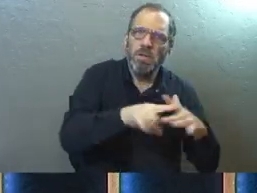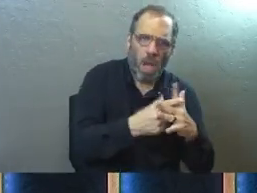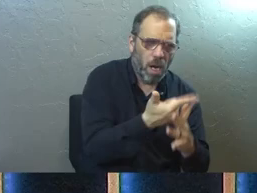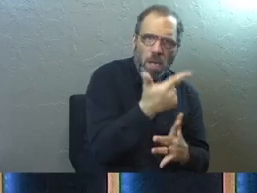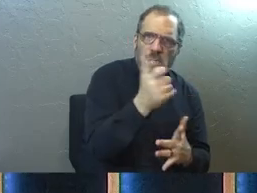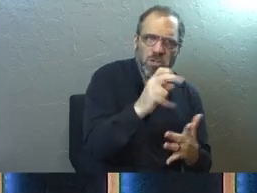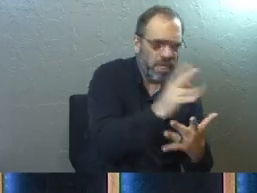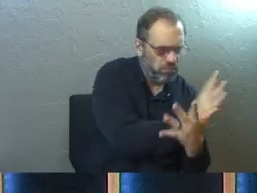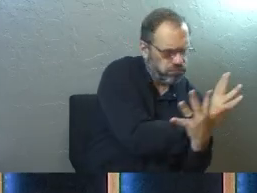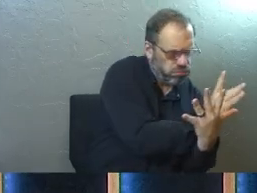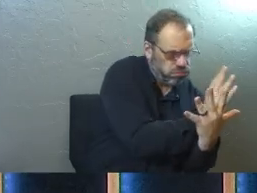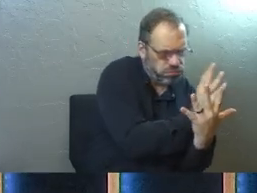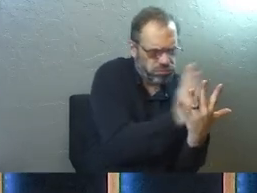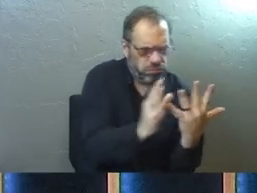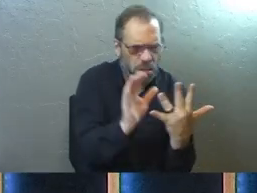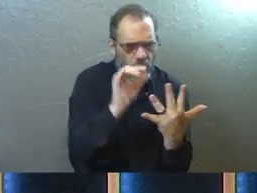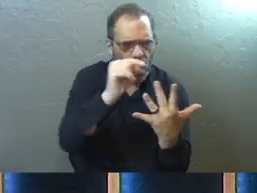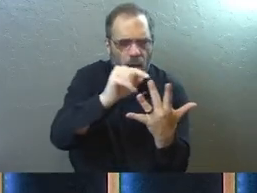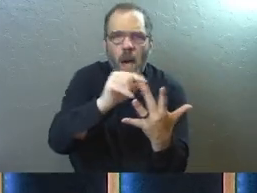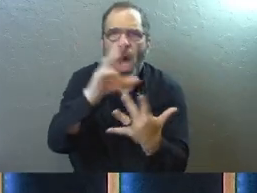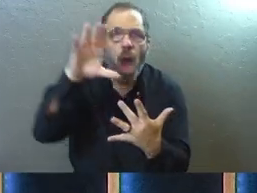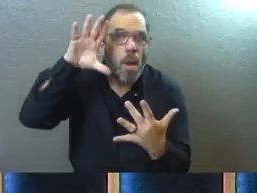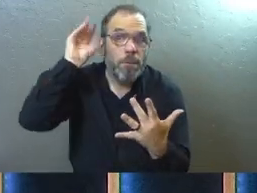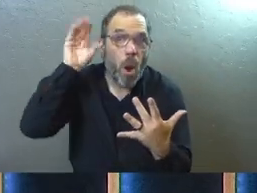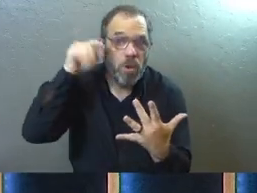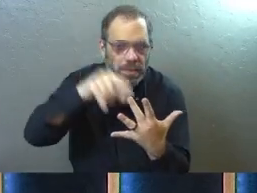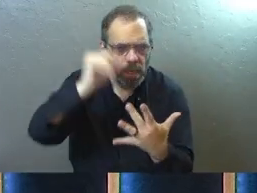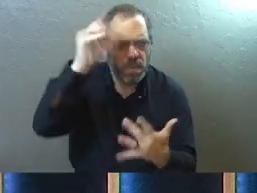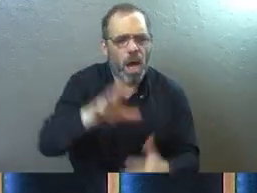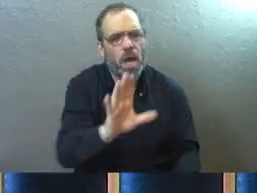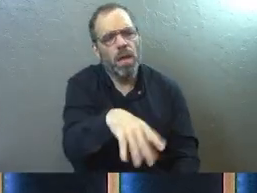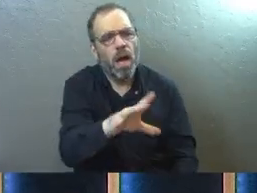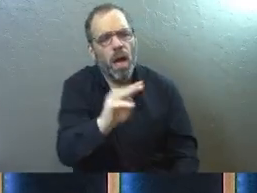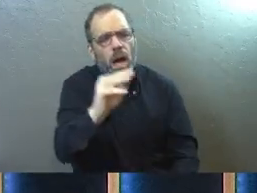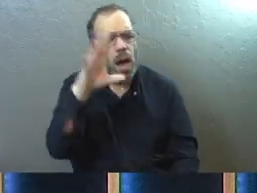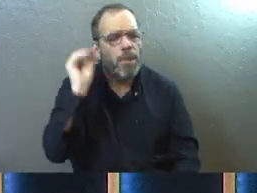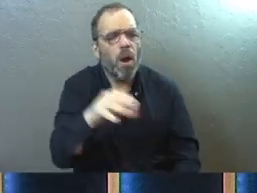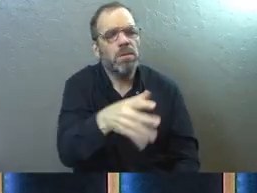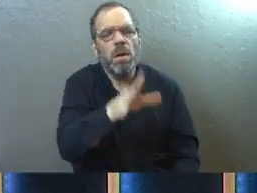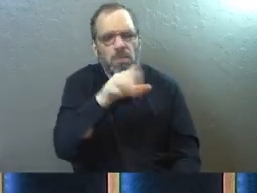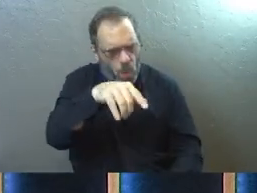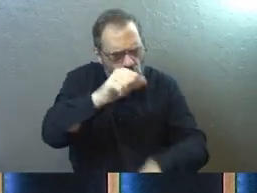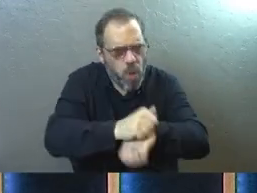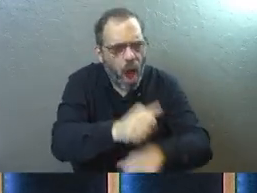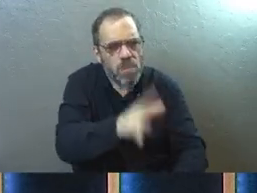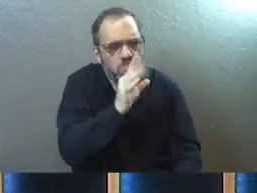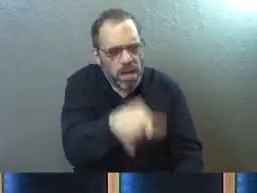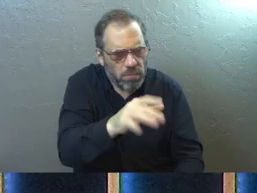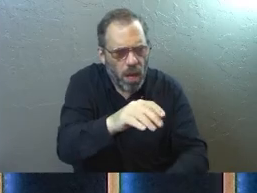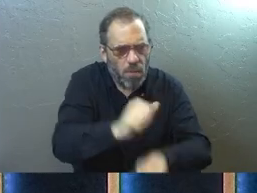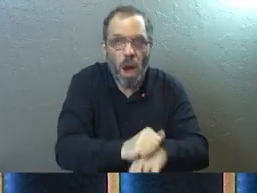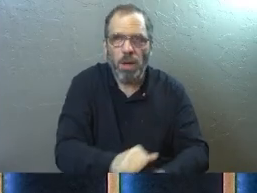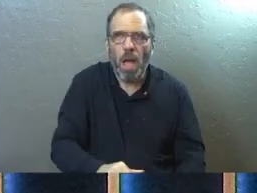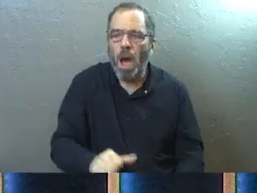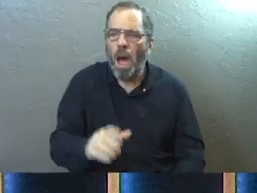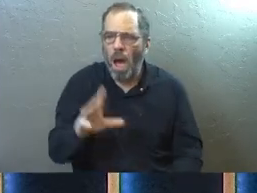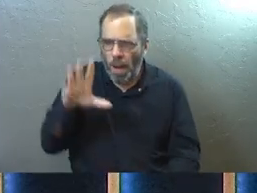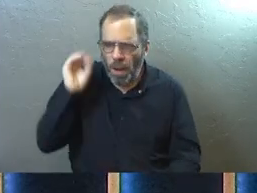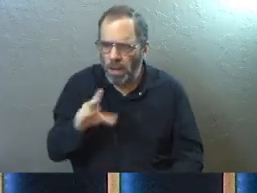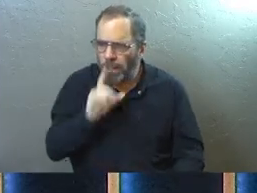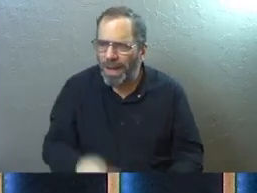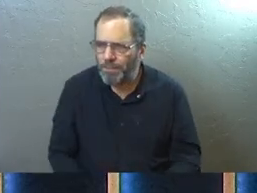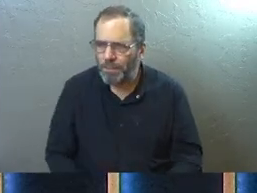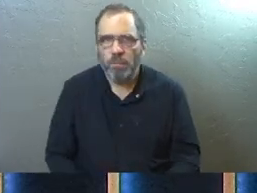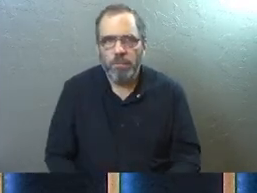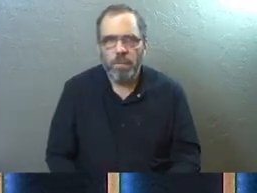characters of scripture. Even Moses shows up with it. There's a moment where God tells Moses to speak to the rock. And when he spoke to the rock,